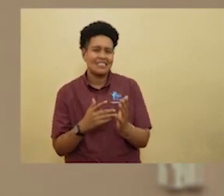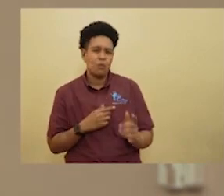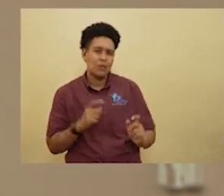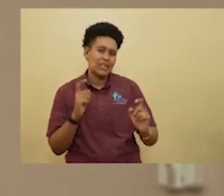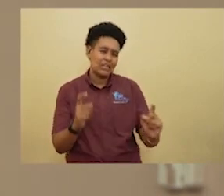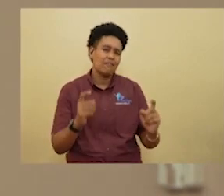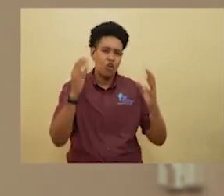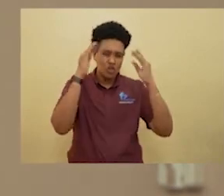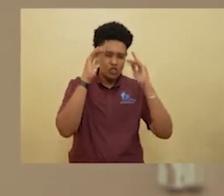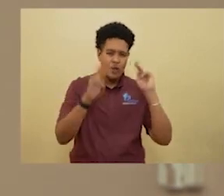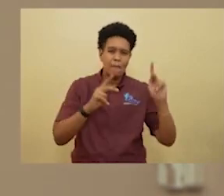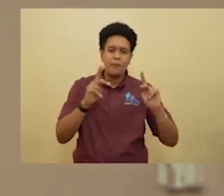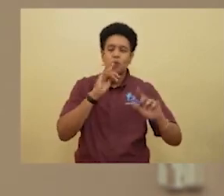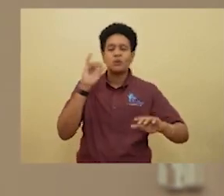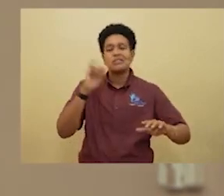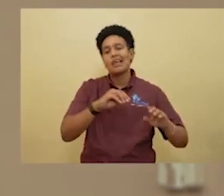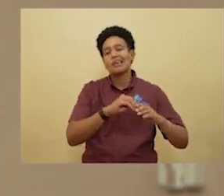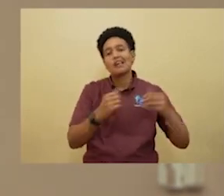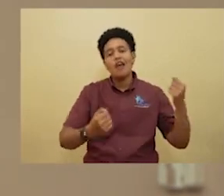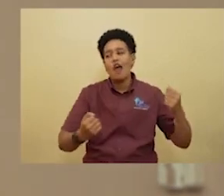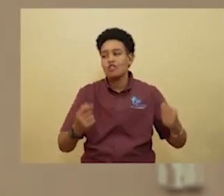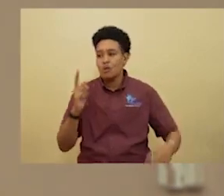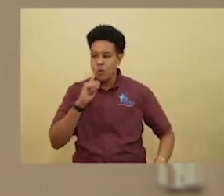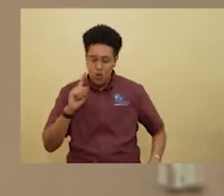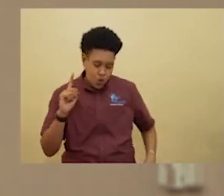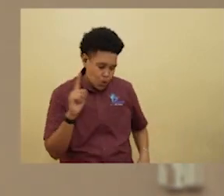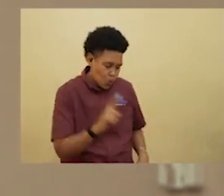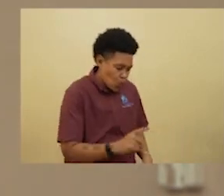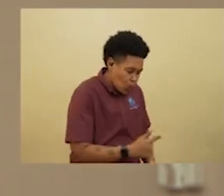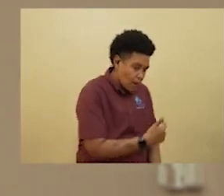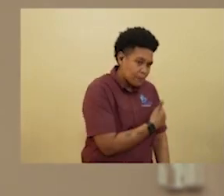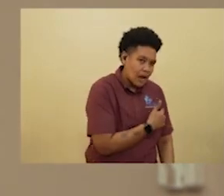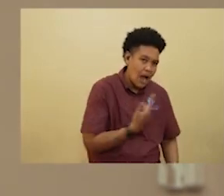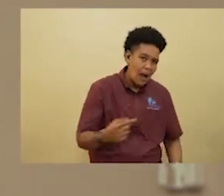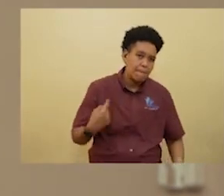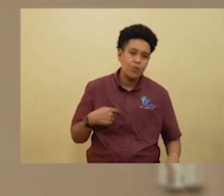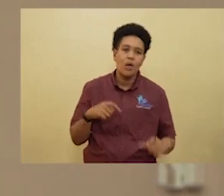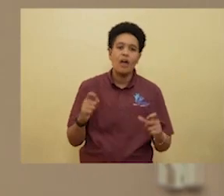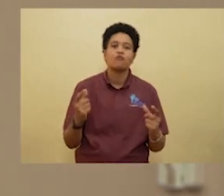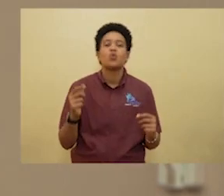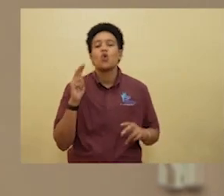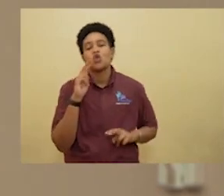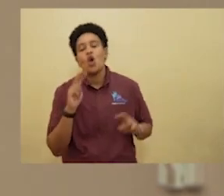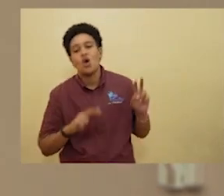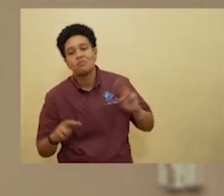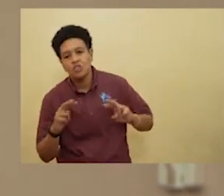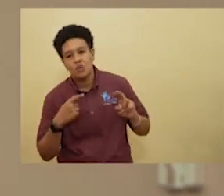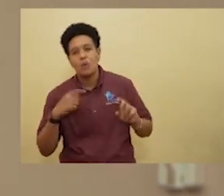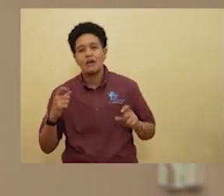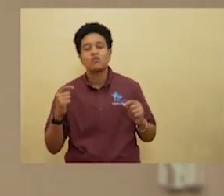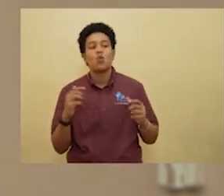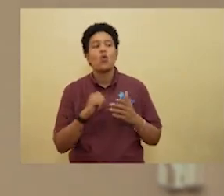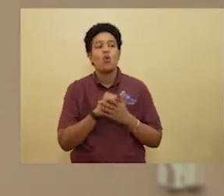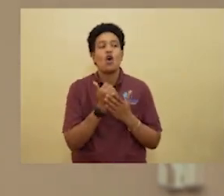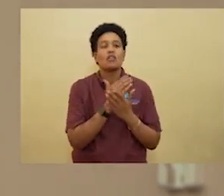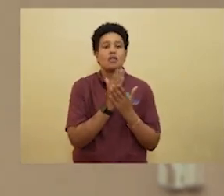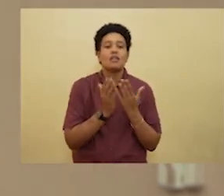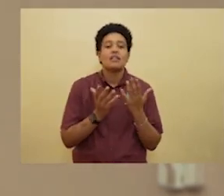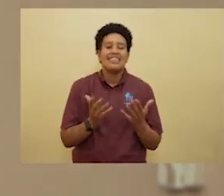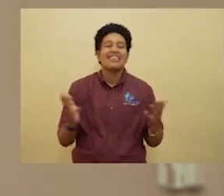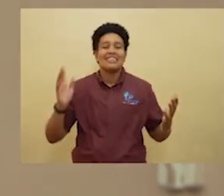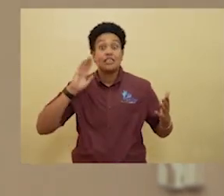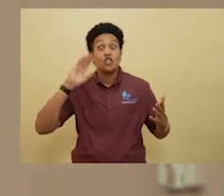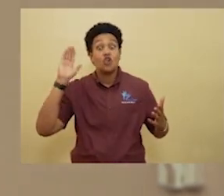persons will stay in a car and somebody will go out to them. But you see, we have to do the observation, we have to do all of the other things that